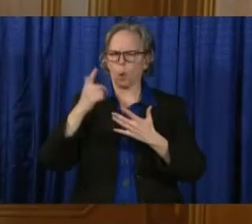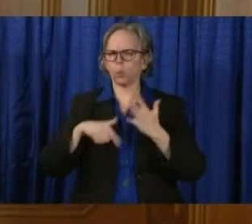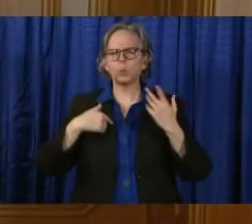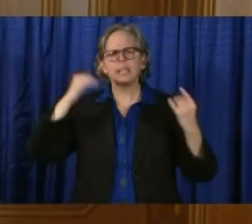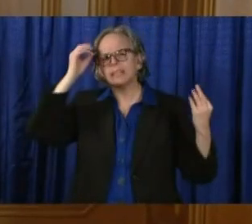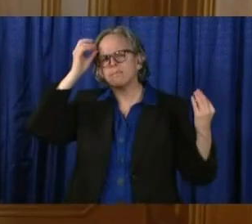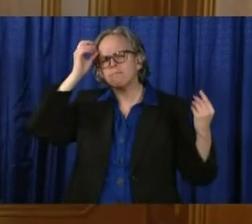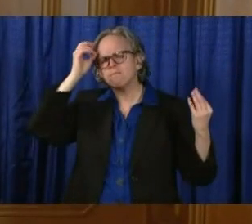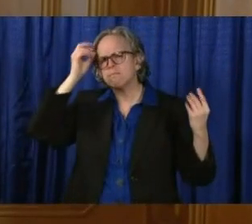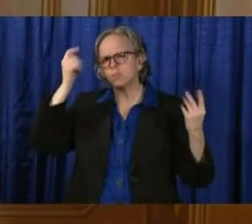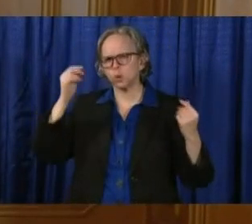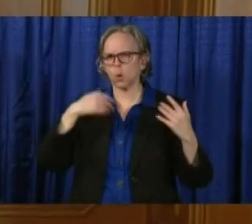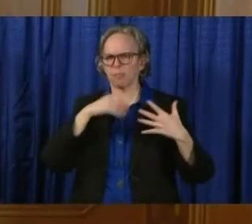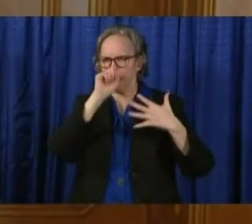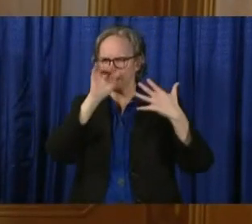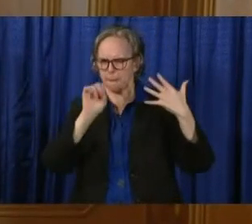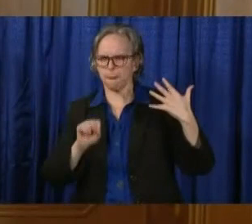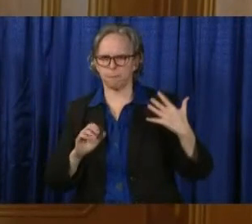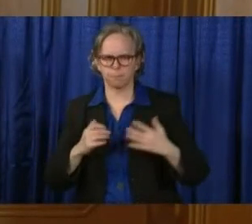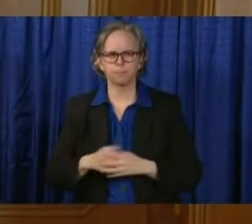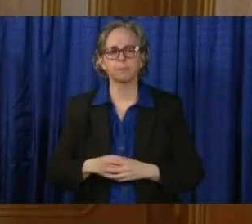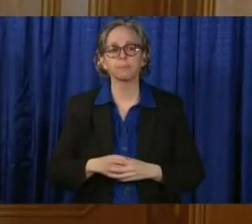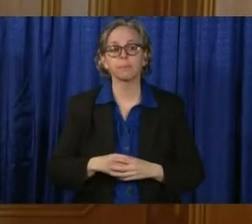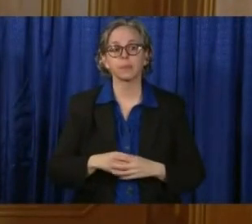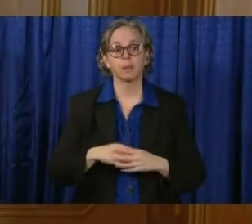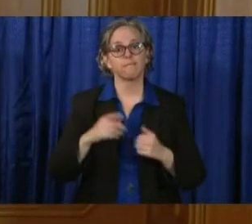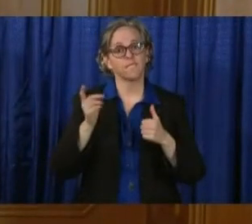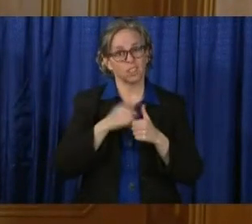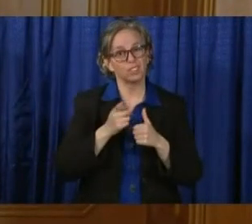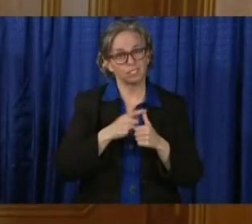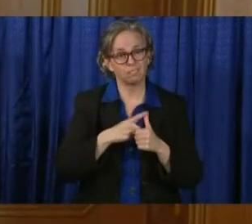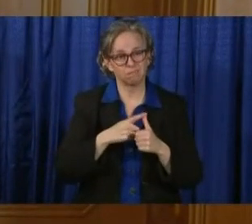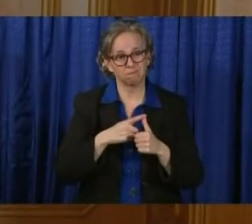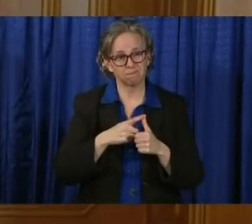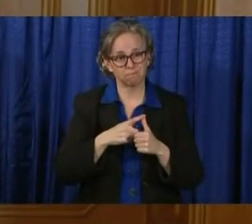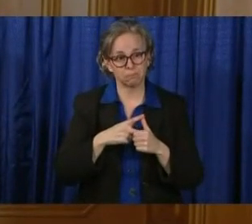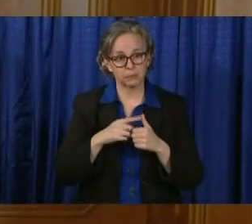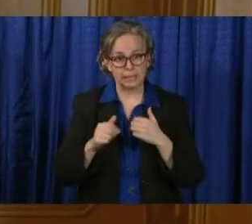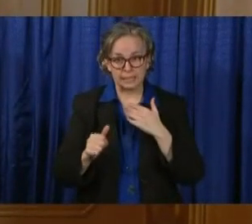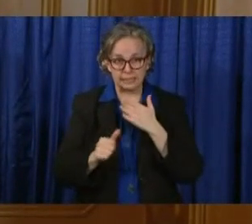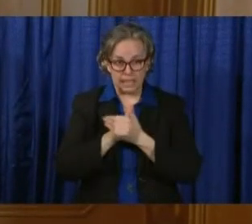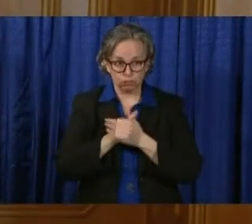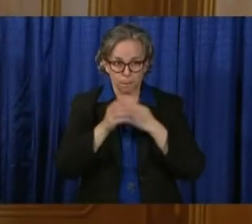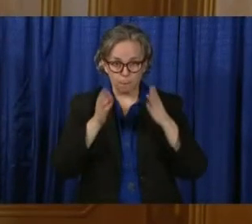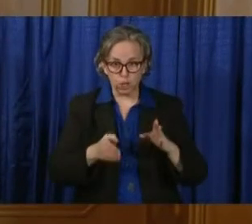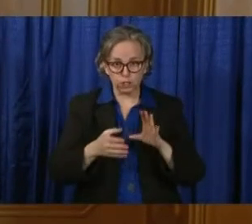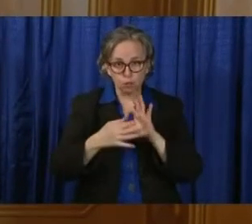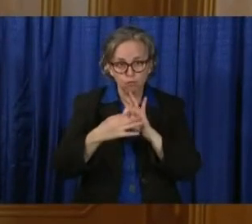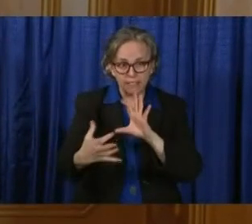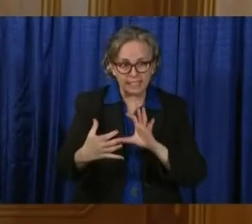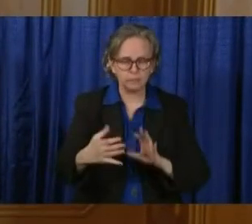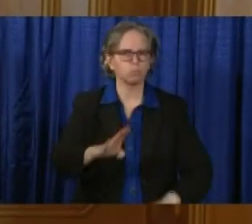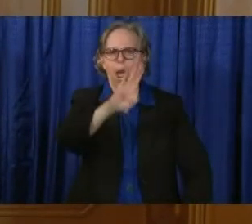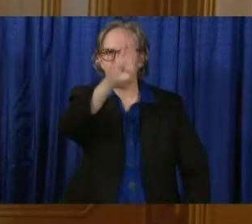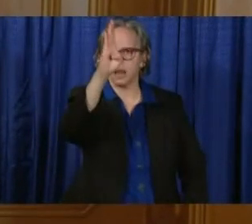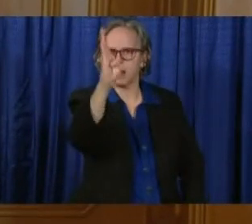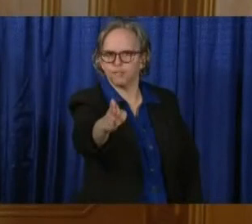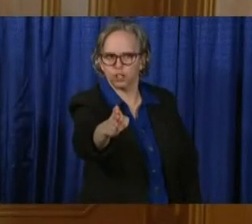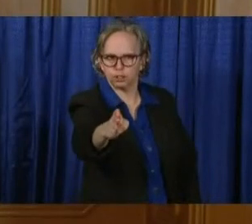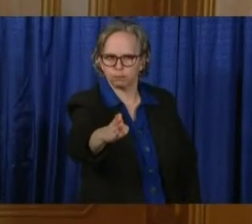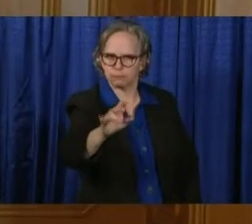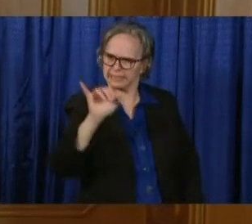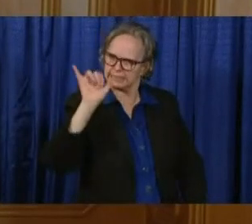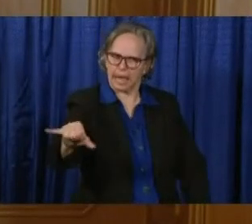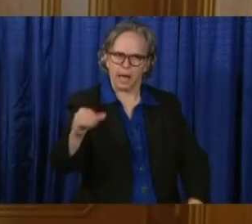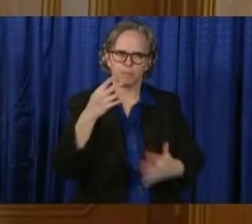First of all, we're not going to release anyone who is dangerous. We have a long list. I went through the